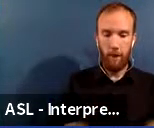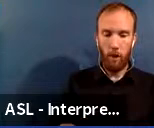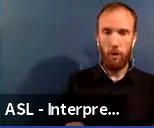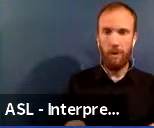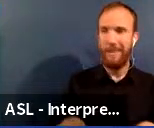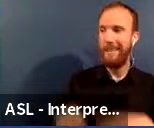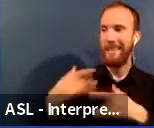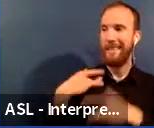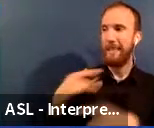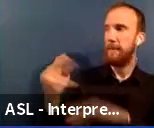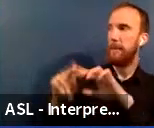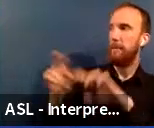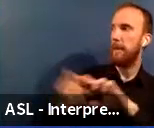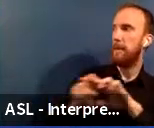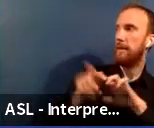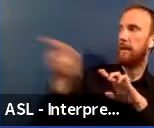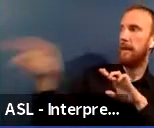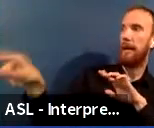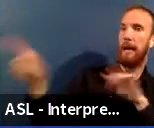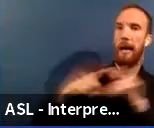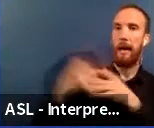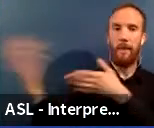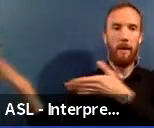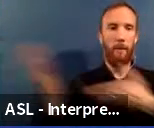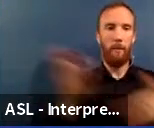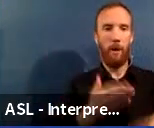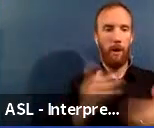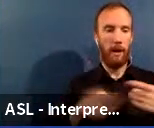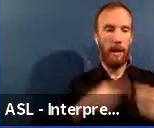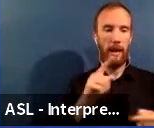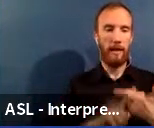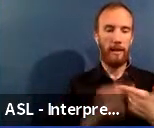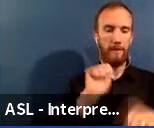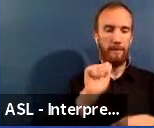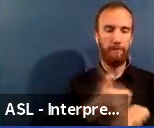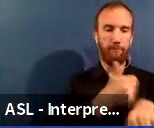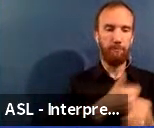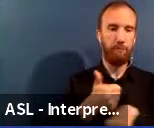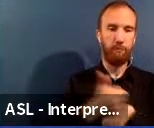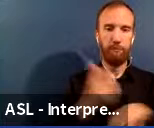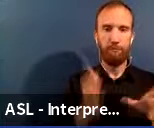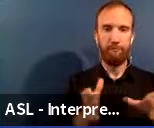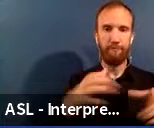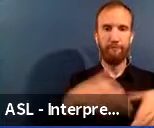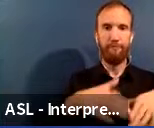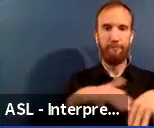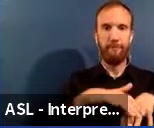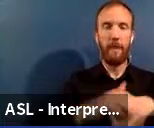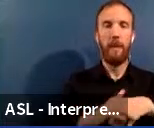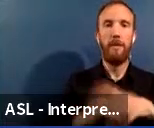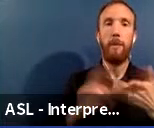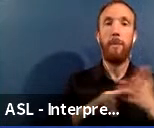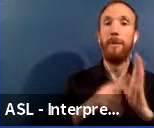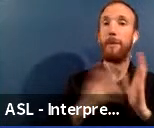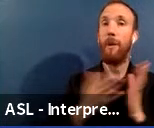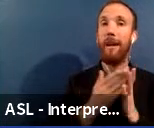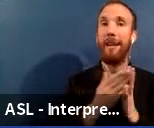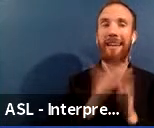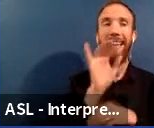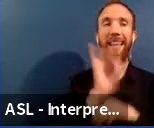and assembled on delivery. Because of this, marginal buildings can sometimes be moved or transported